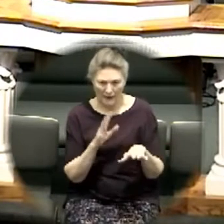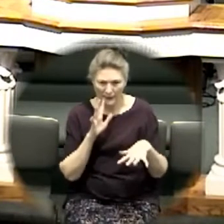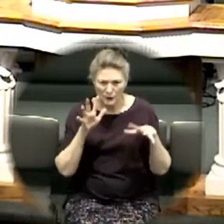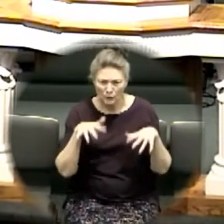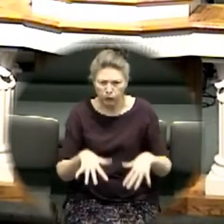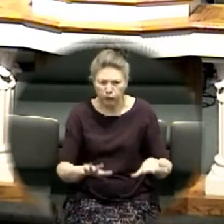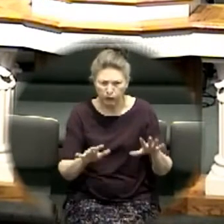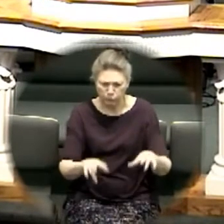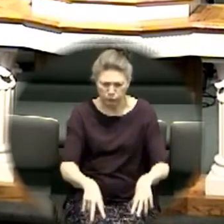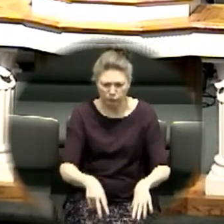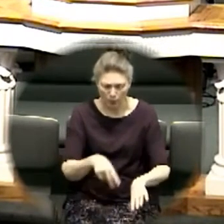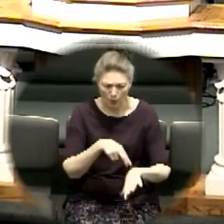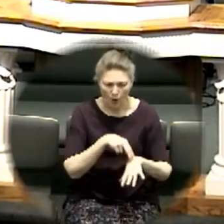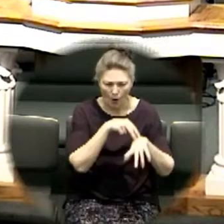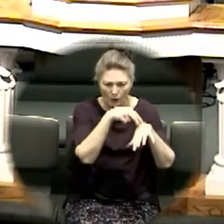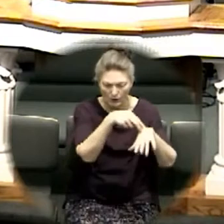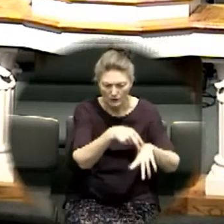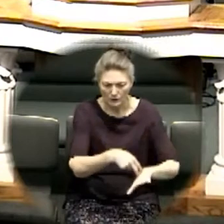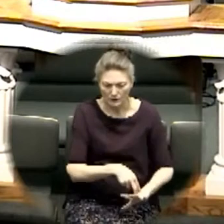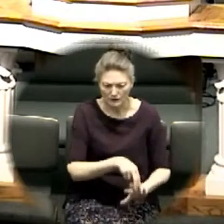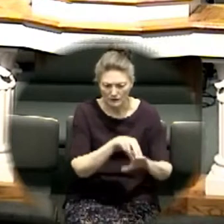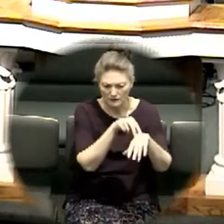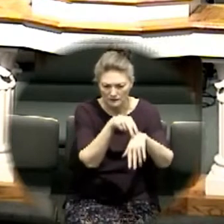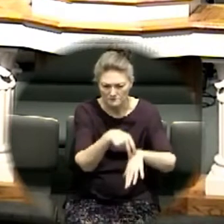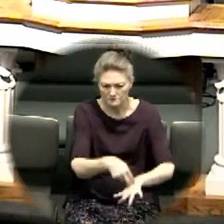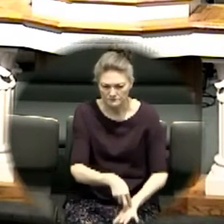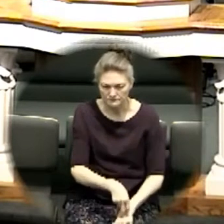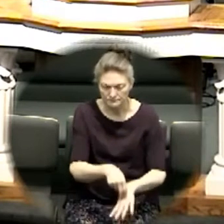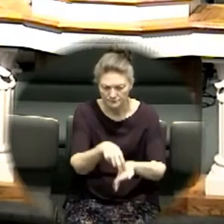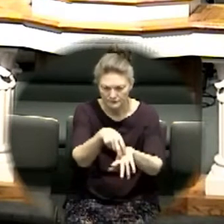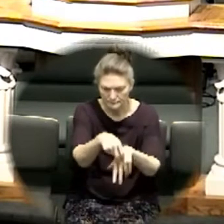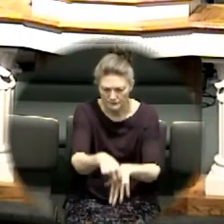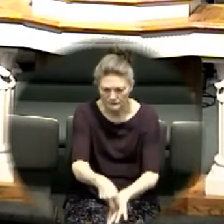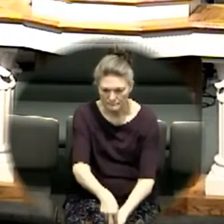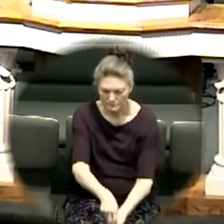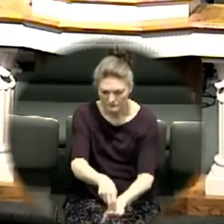coming toward them on the water walking on the water